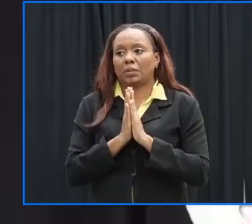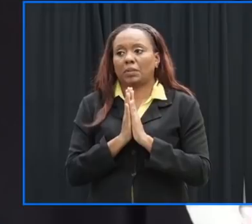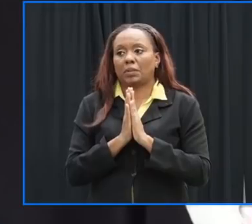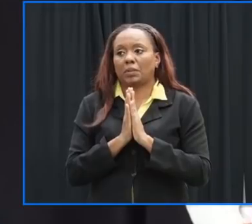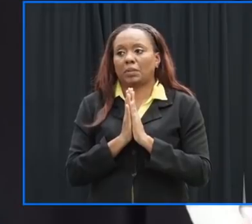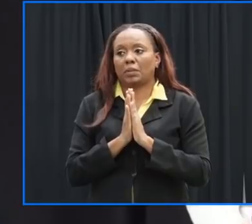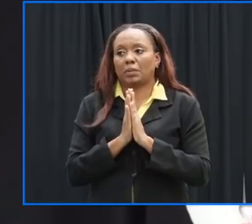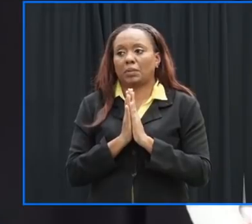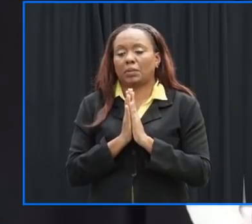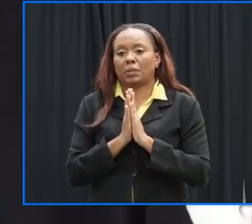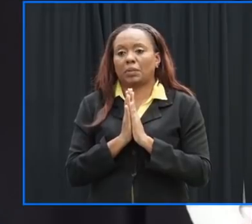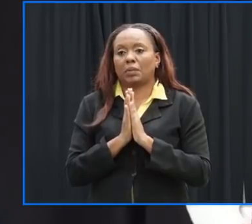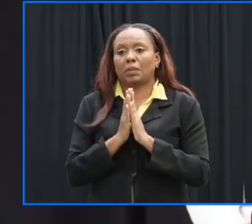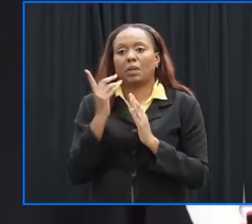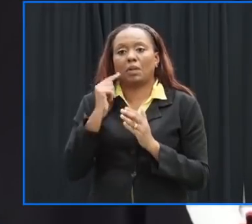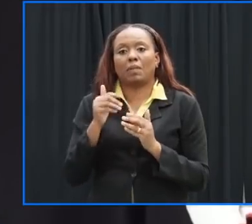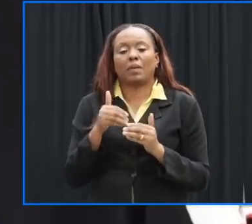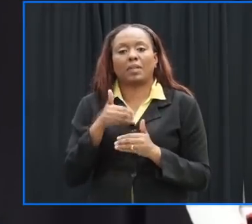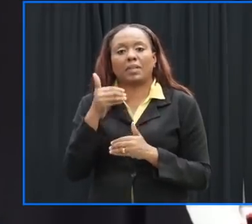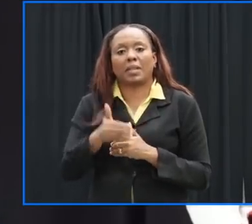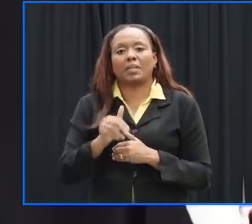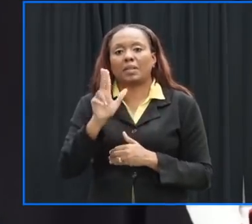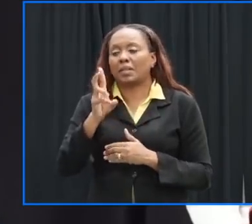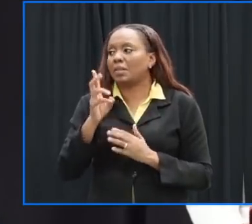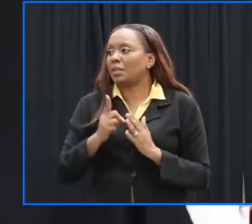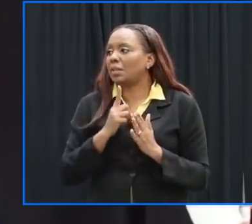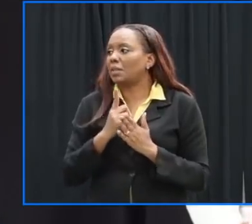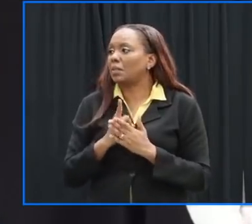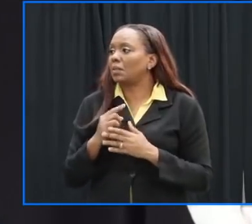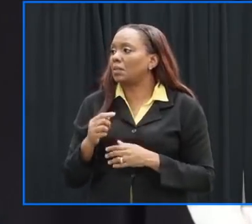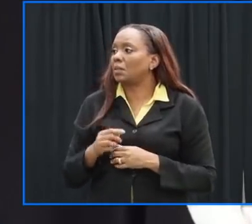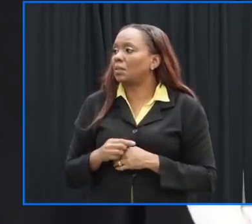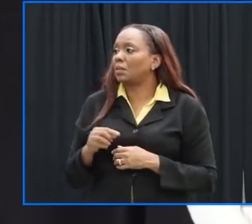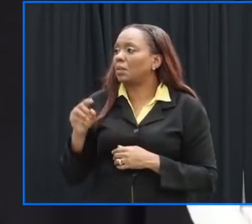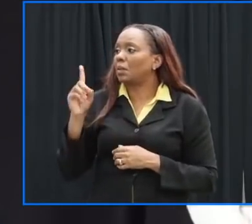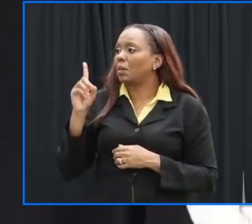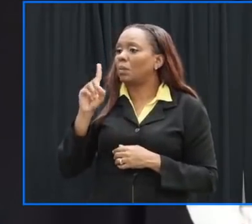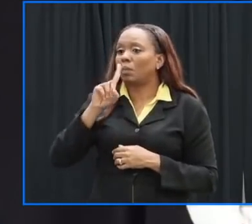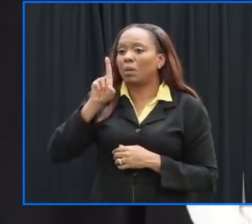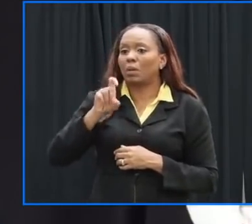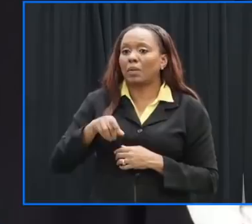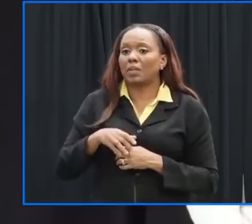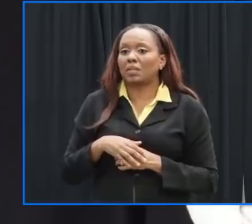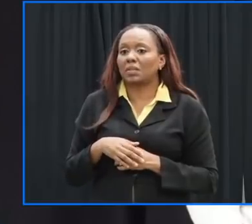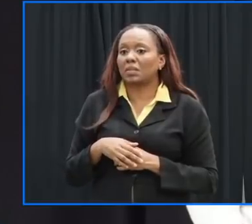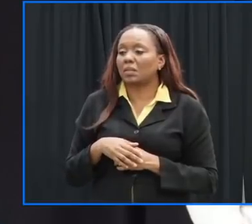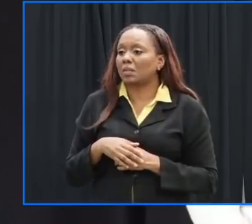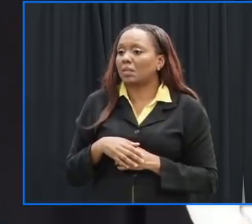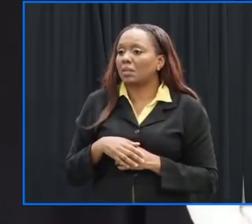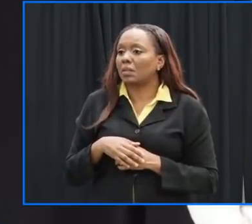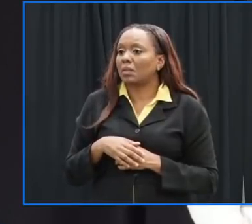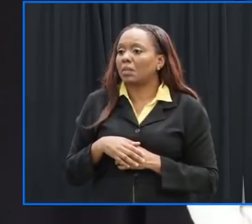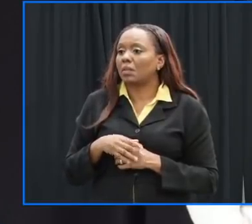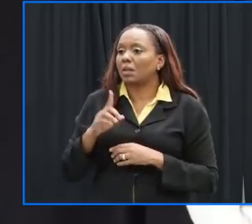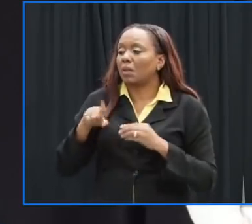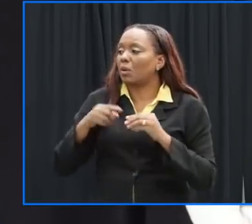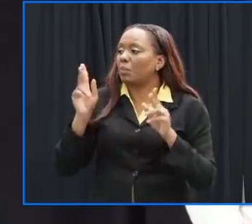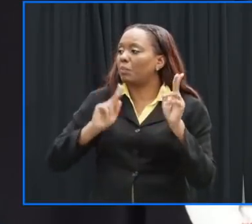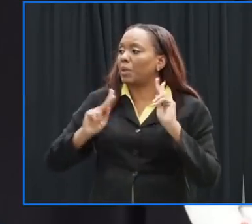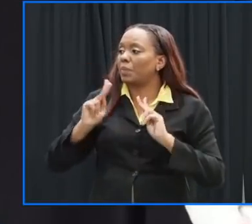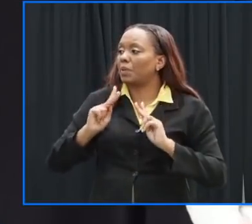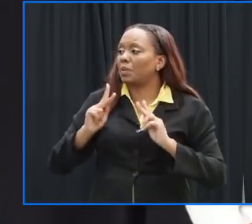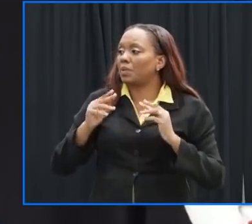as we go forward into the next 36 hours prime minister sorry there was one question katrina asked that was not answered regarding the homeless